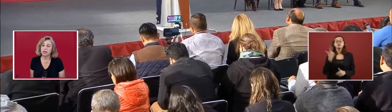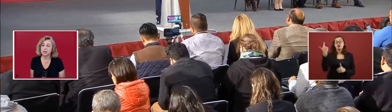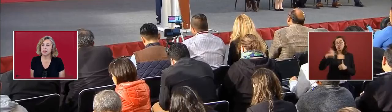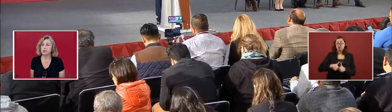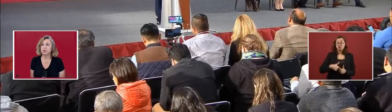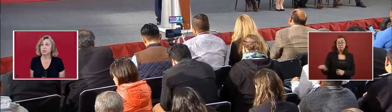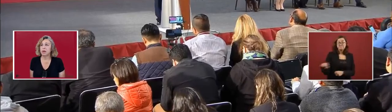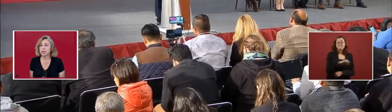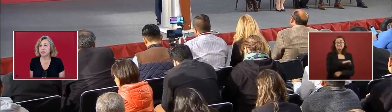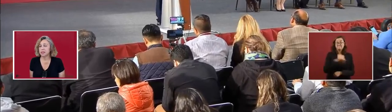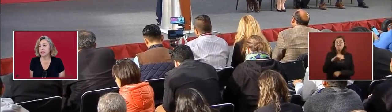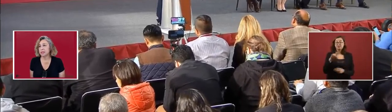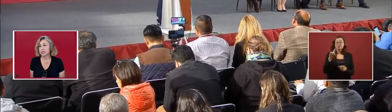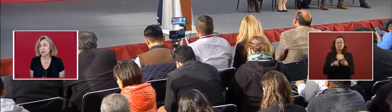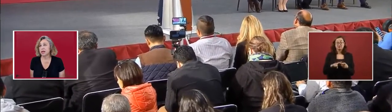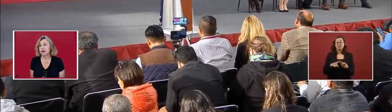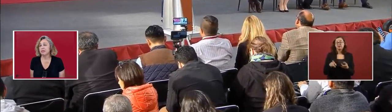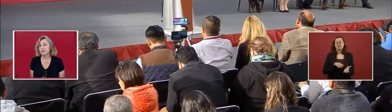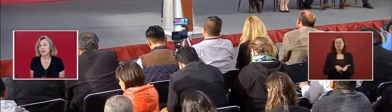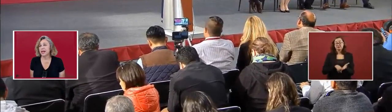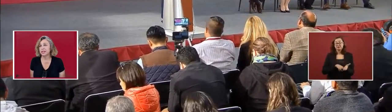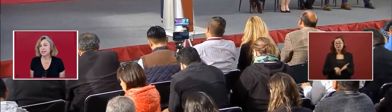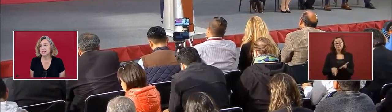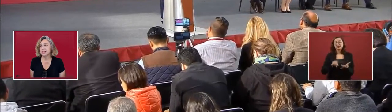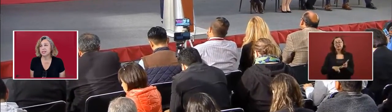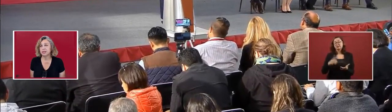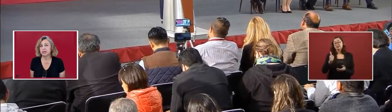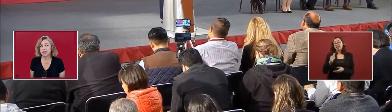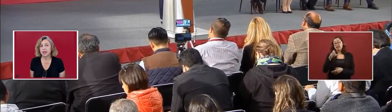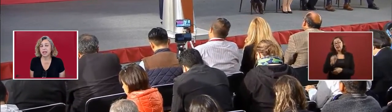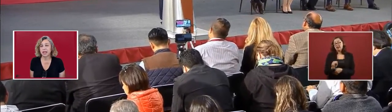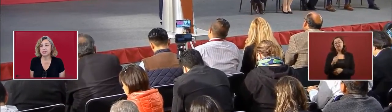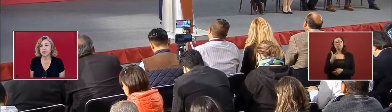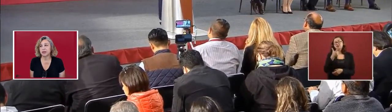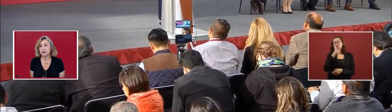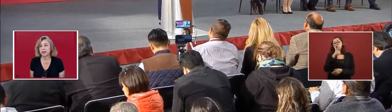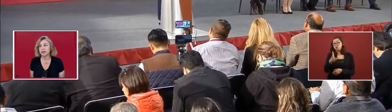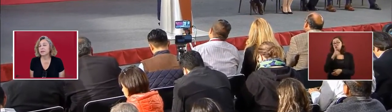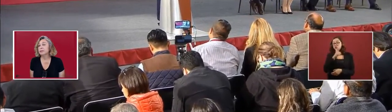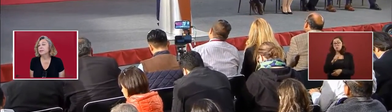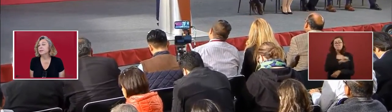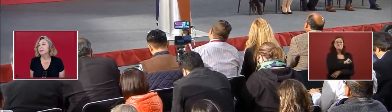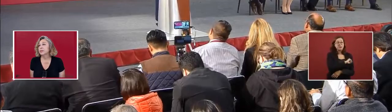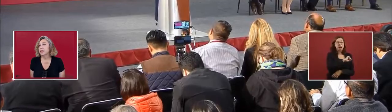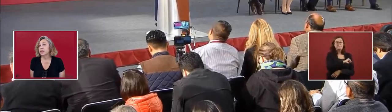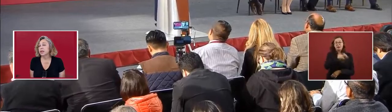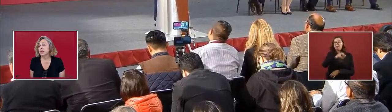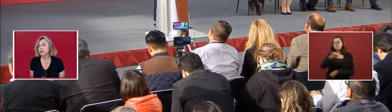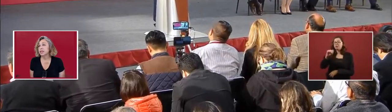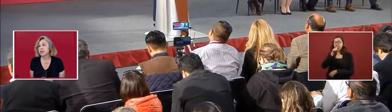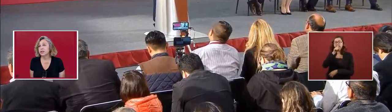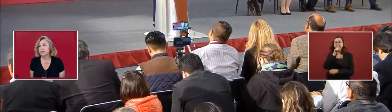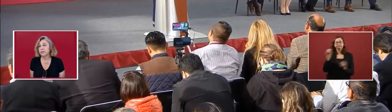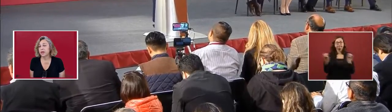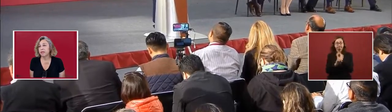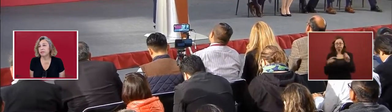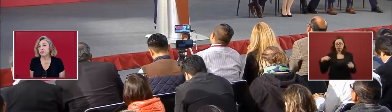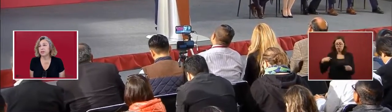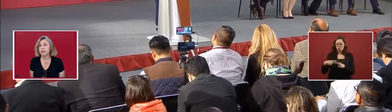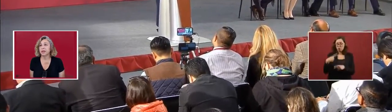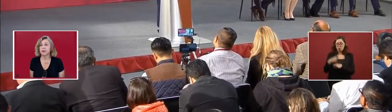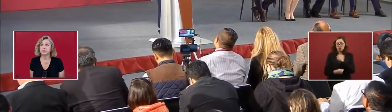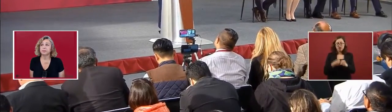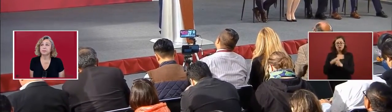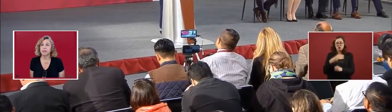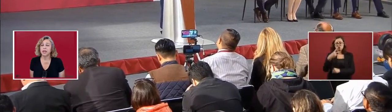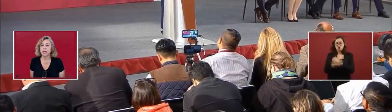will not increase the prices of gas, diesel, and electric this year, and the